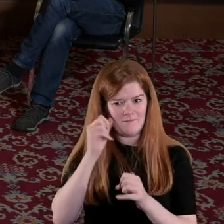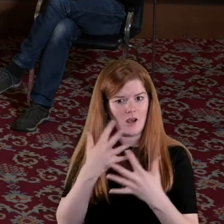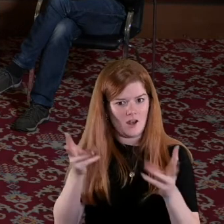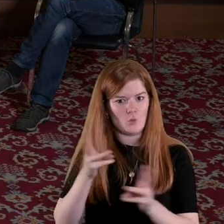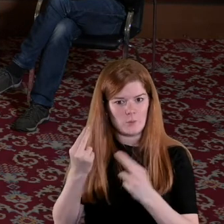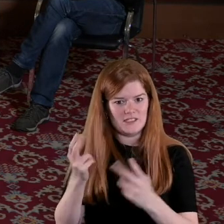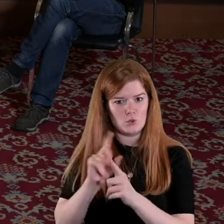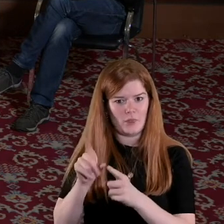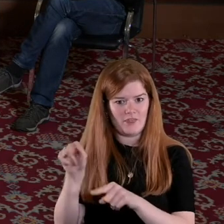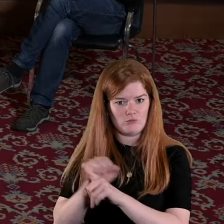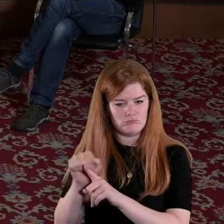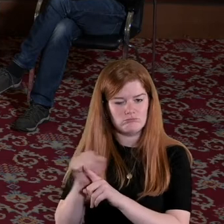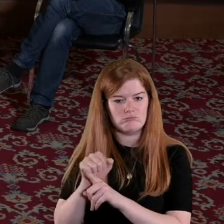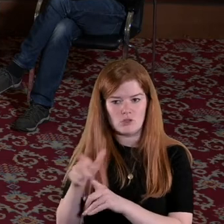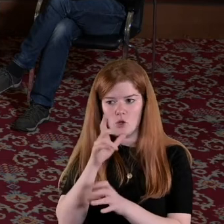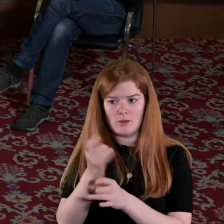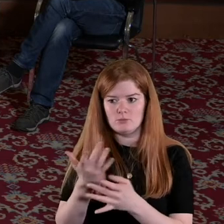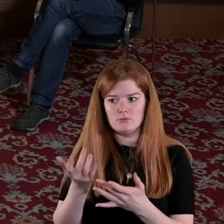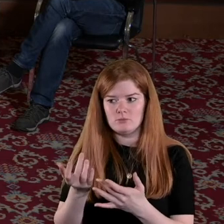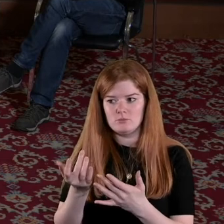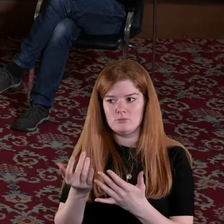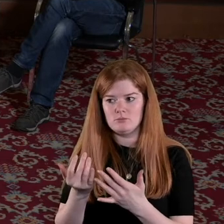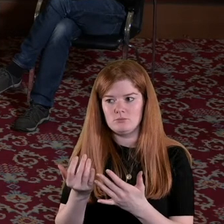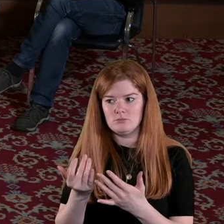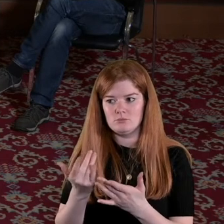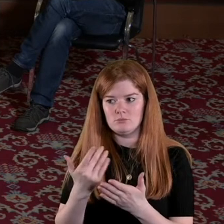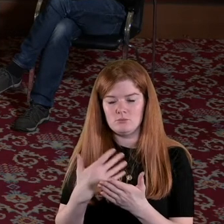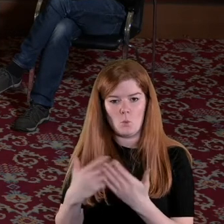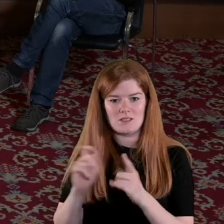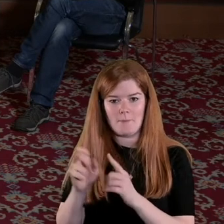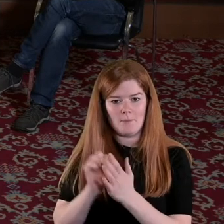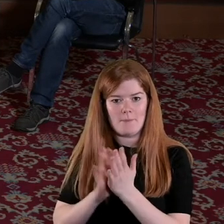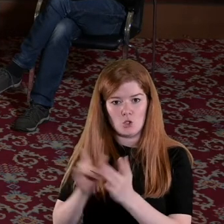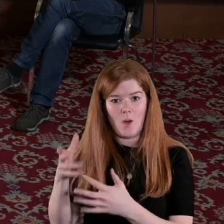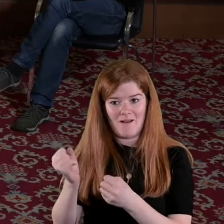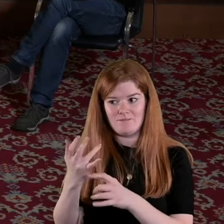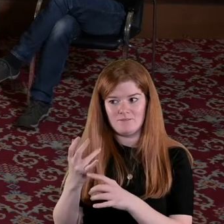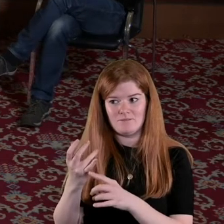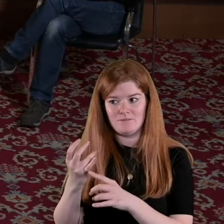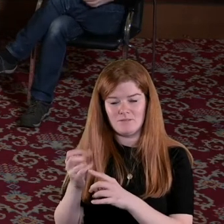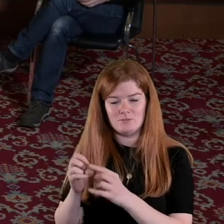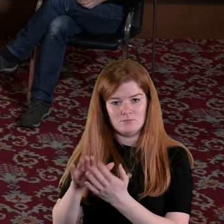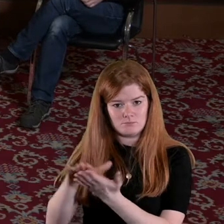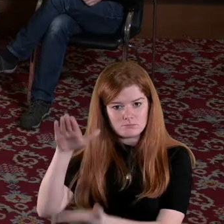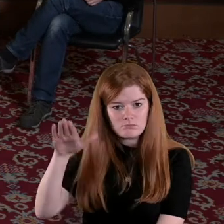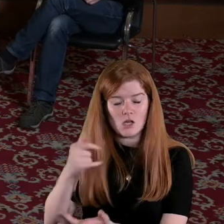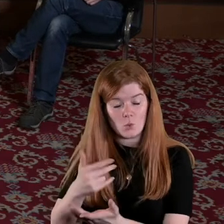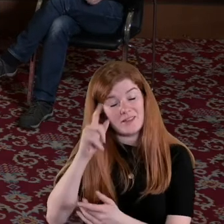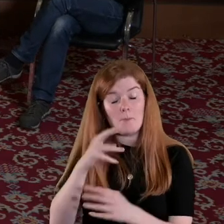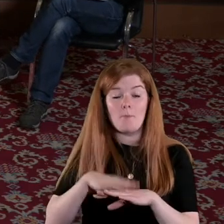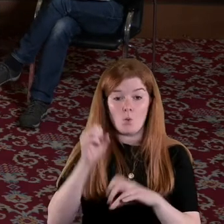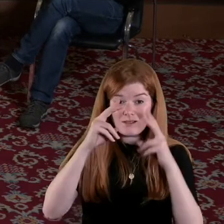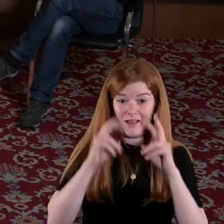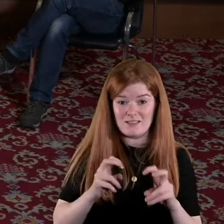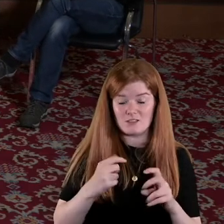to be done there in terms of you know the kinds of papers you have in queue etc so most of the analysis has